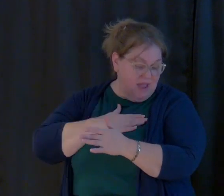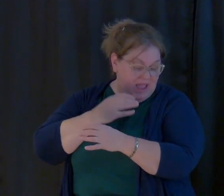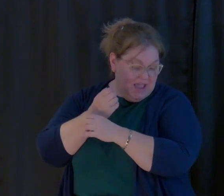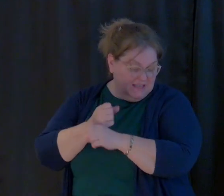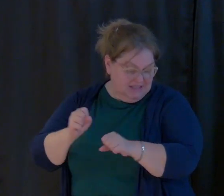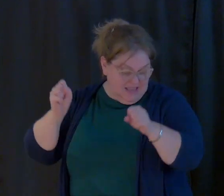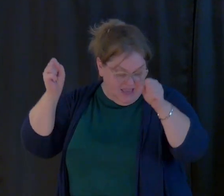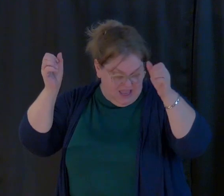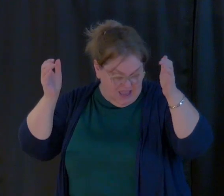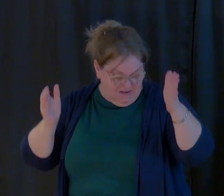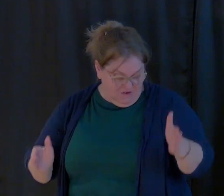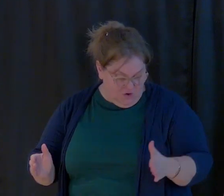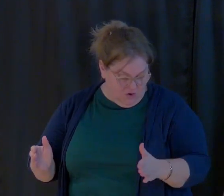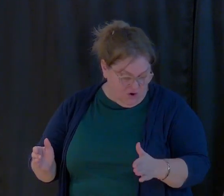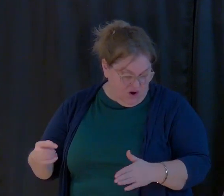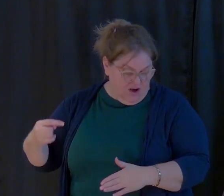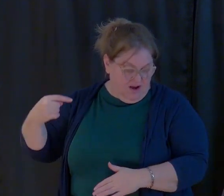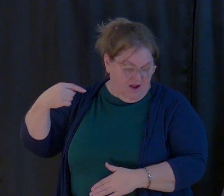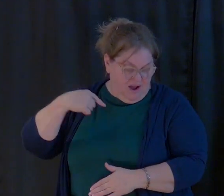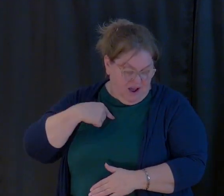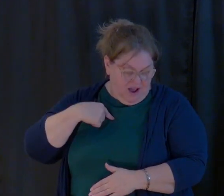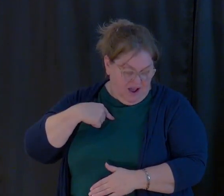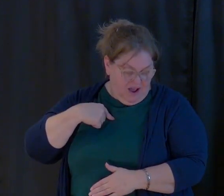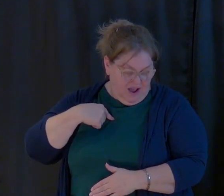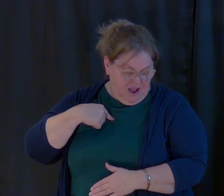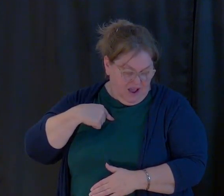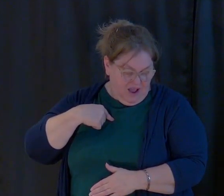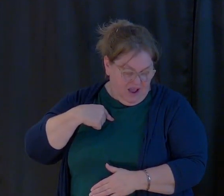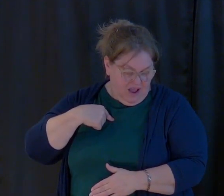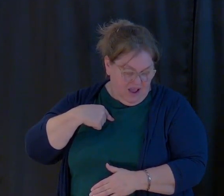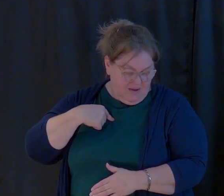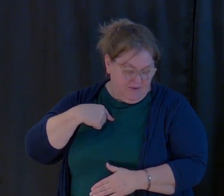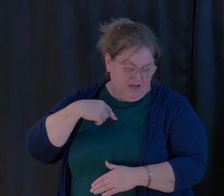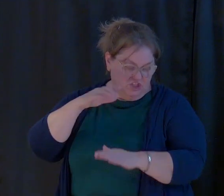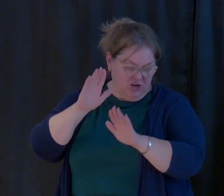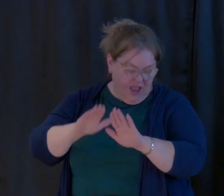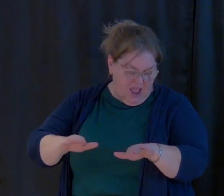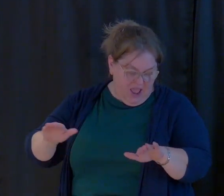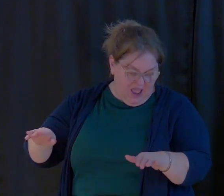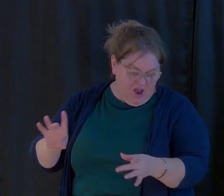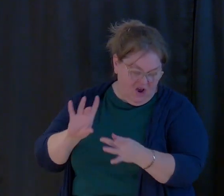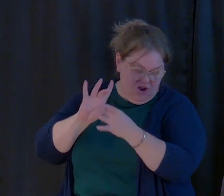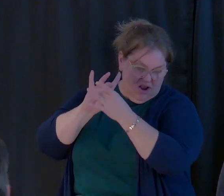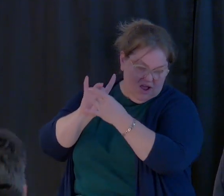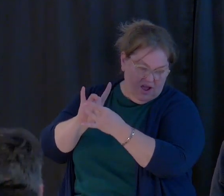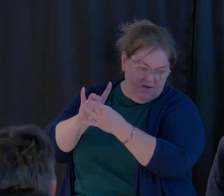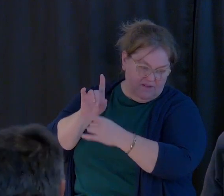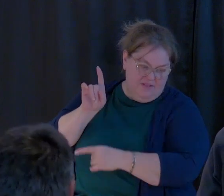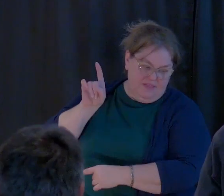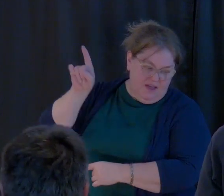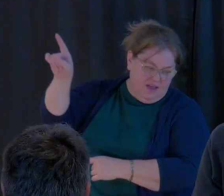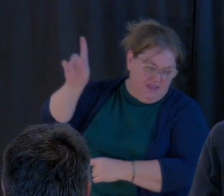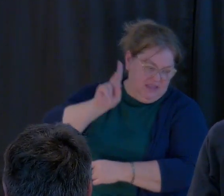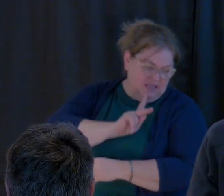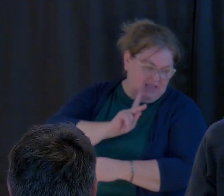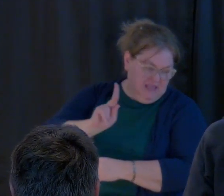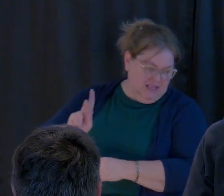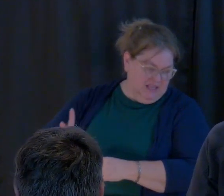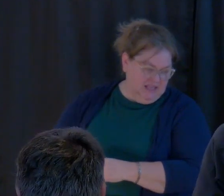my Savior, I'm a child of the